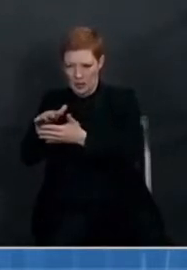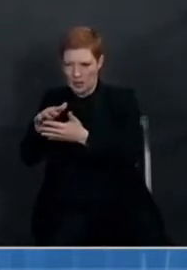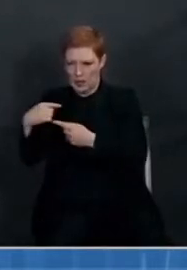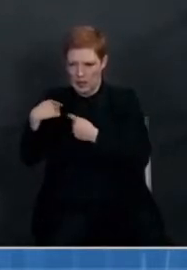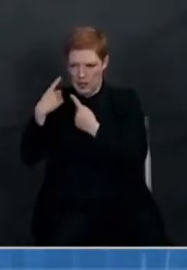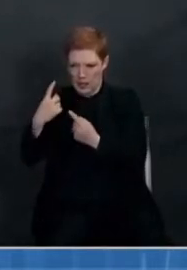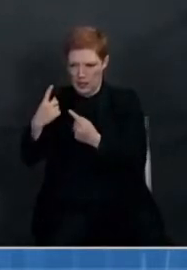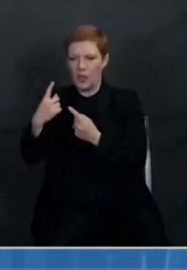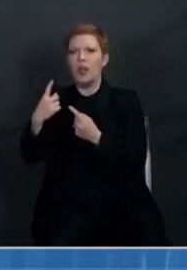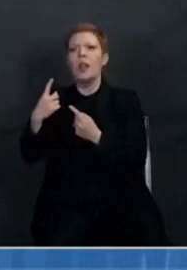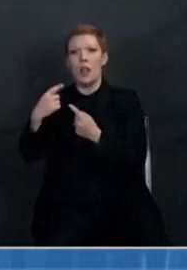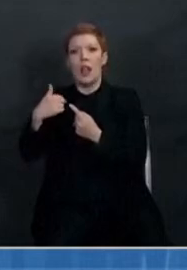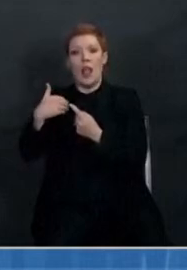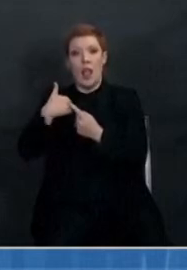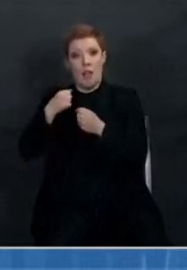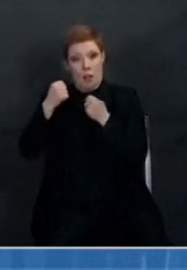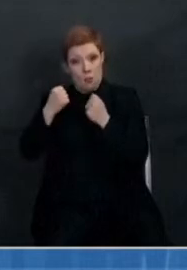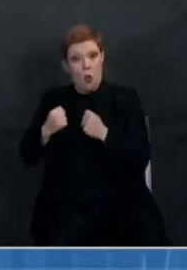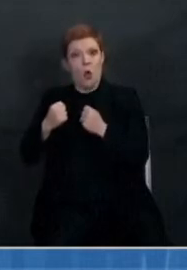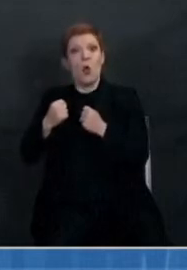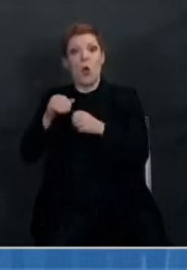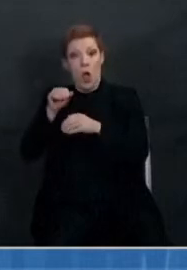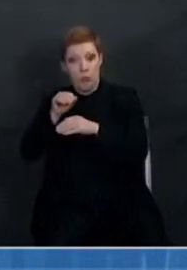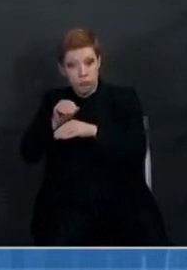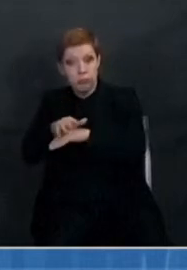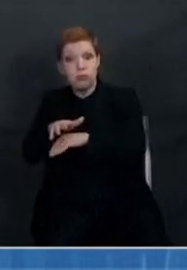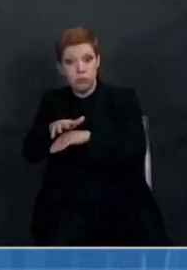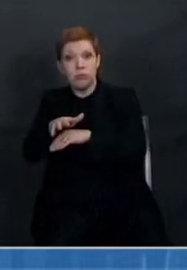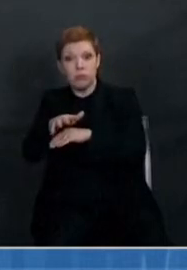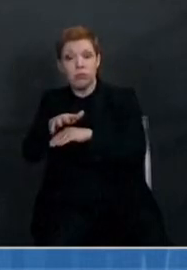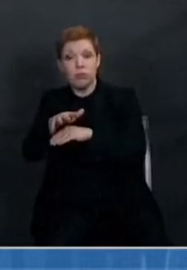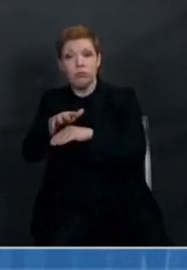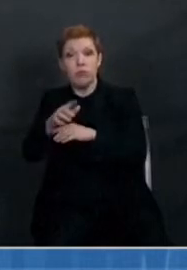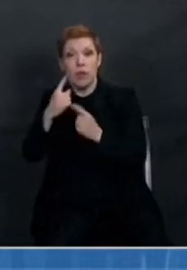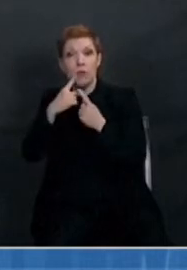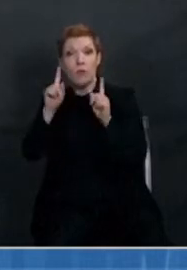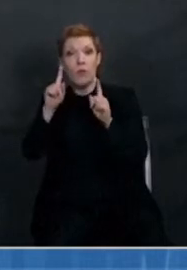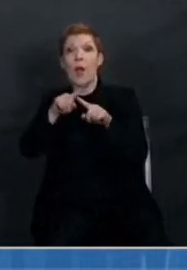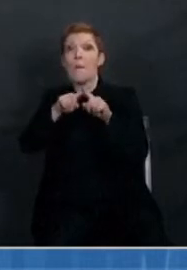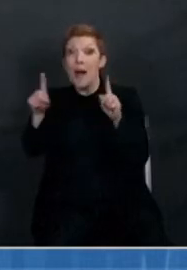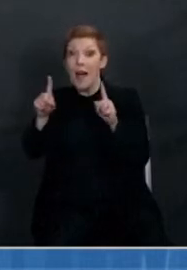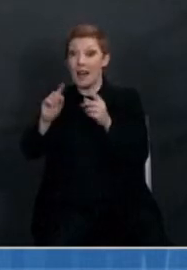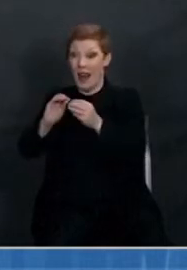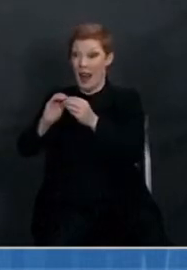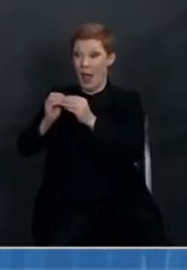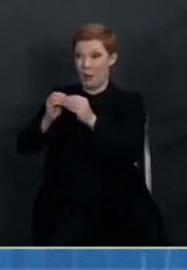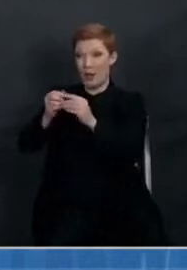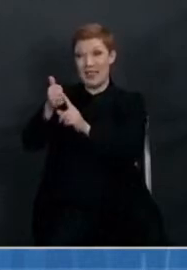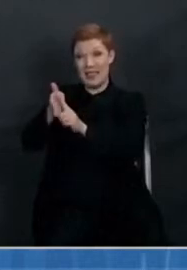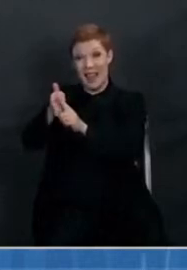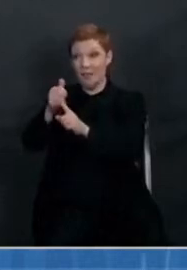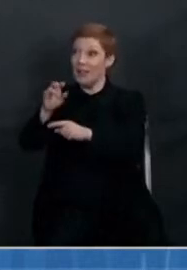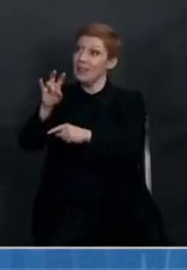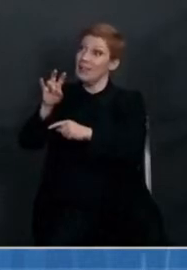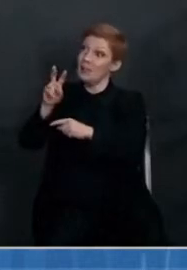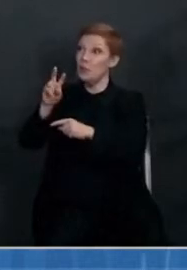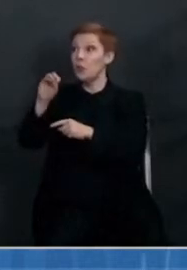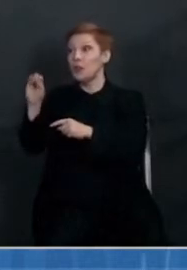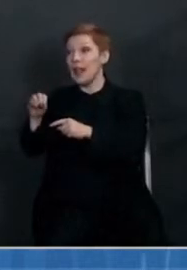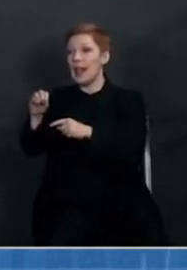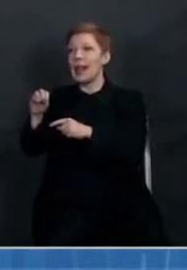though the effect numerically was diminished. So, for example, there was about